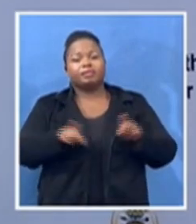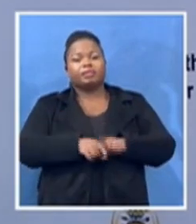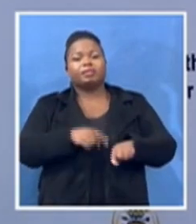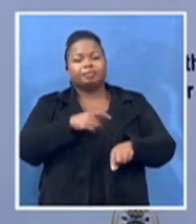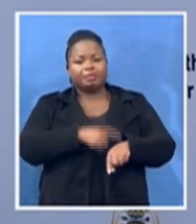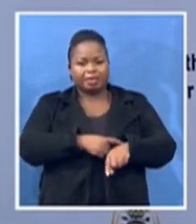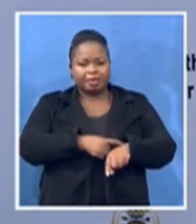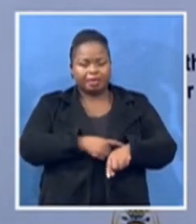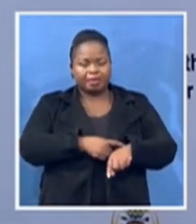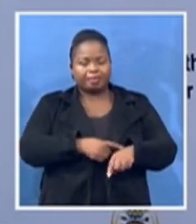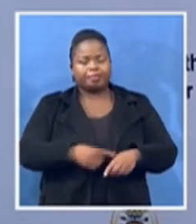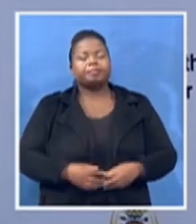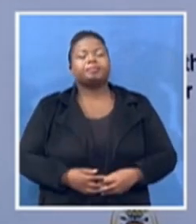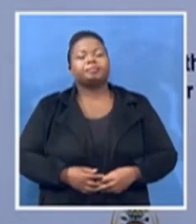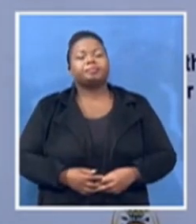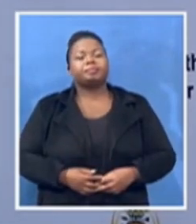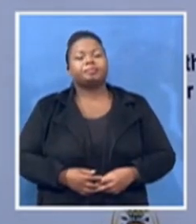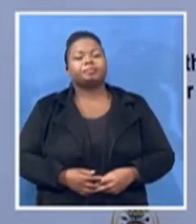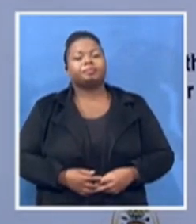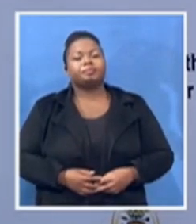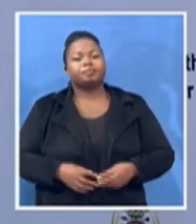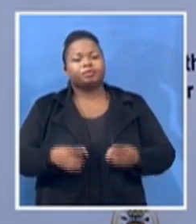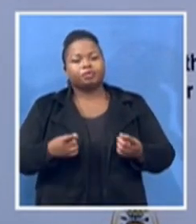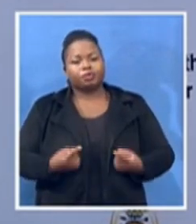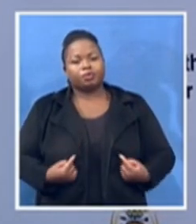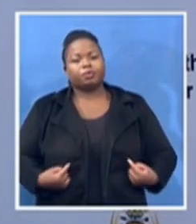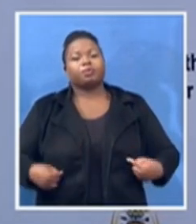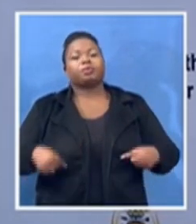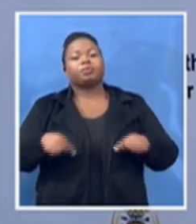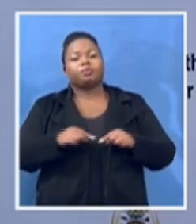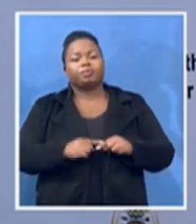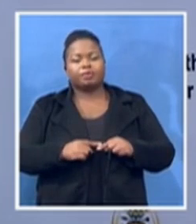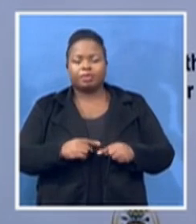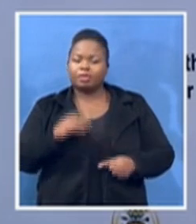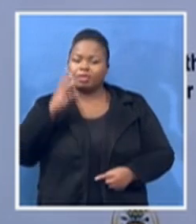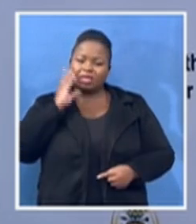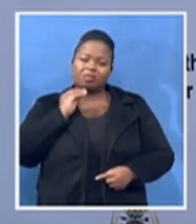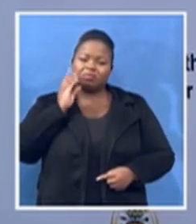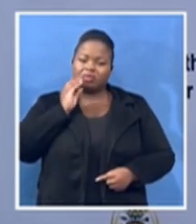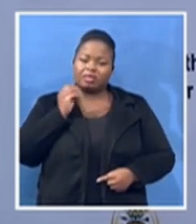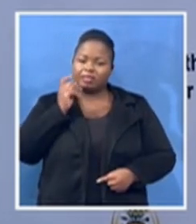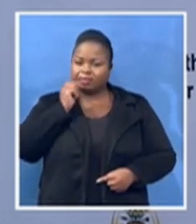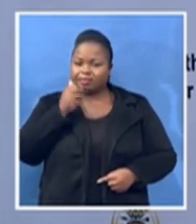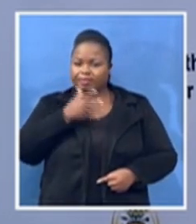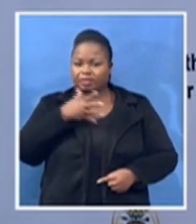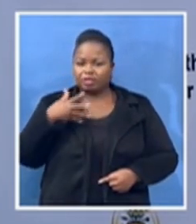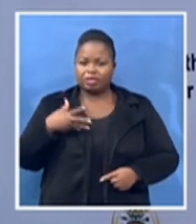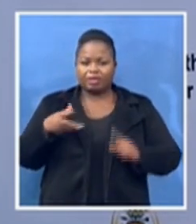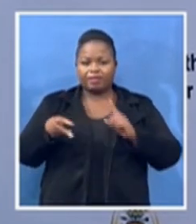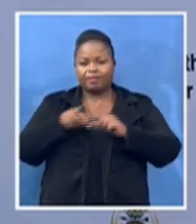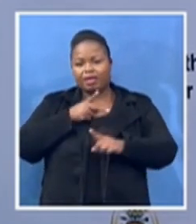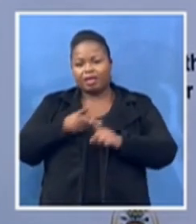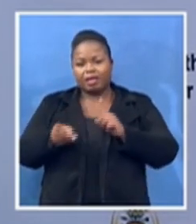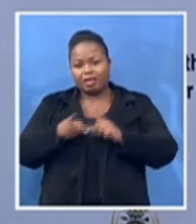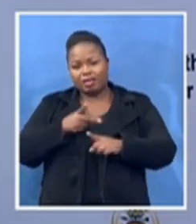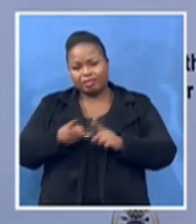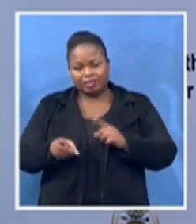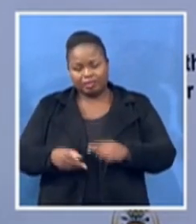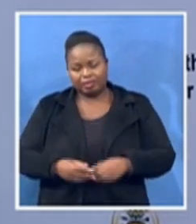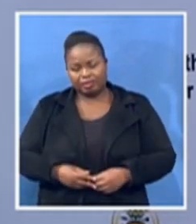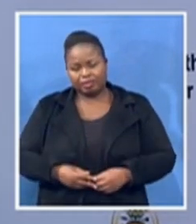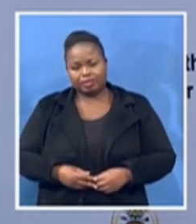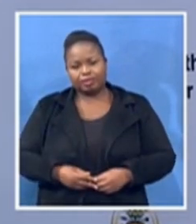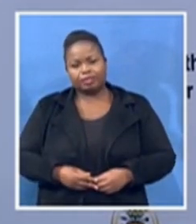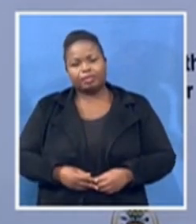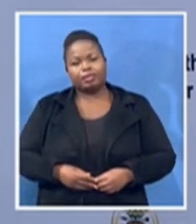when faced with gender-based violence, people are supposed to be, eh, lovers